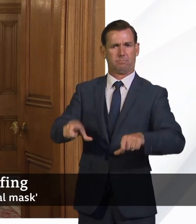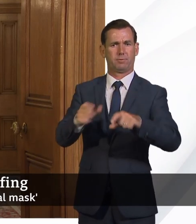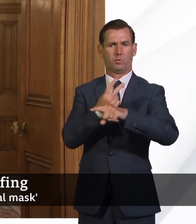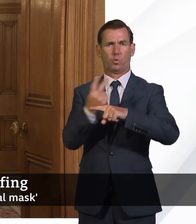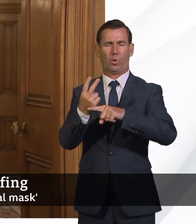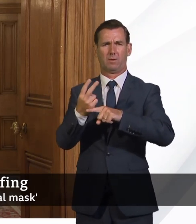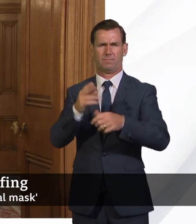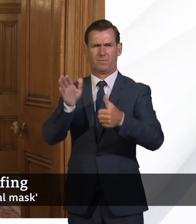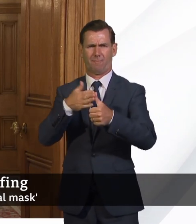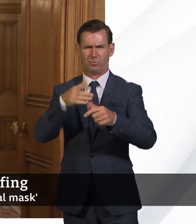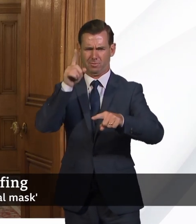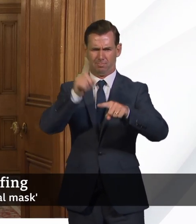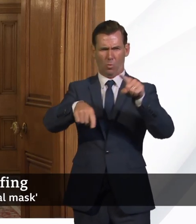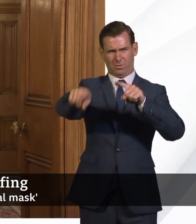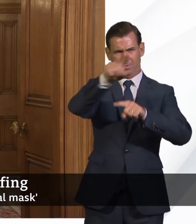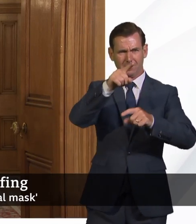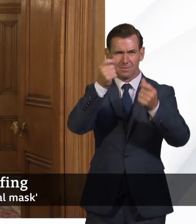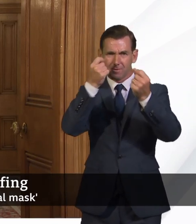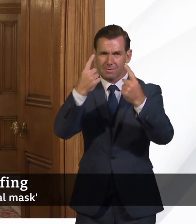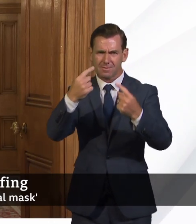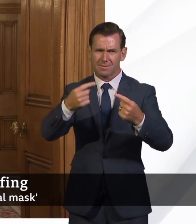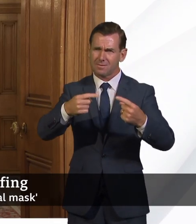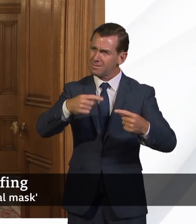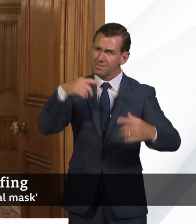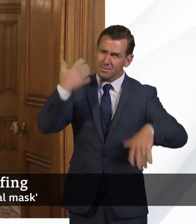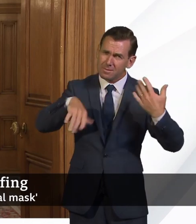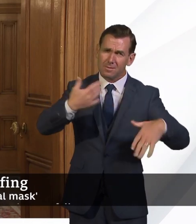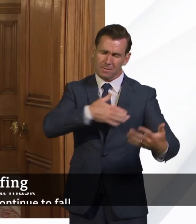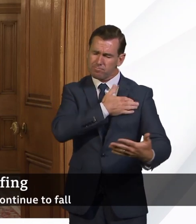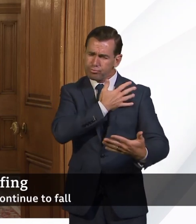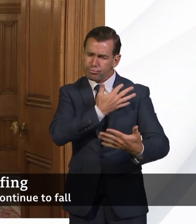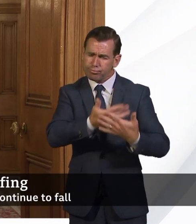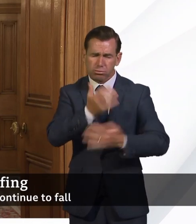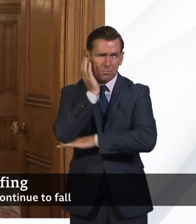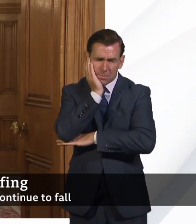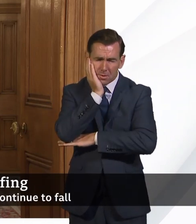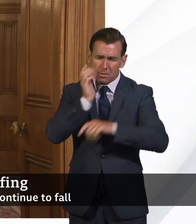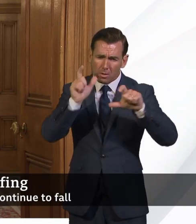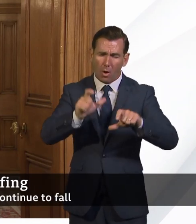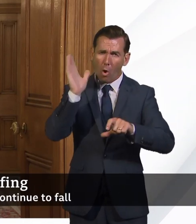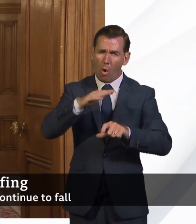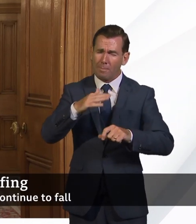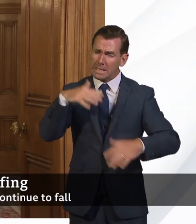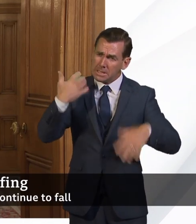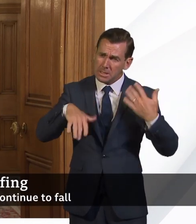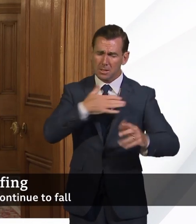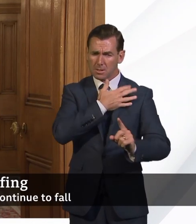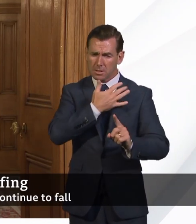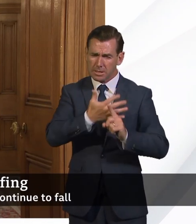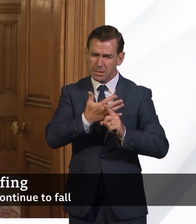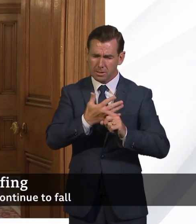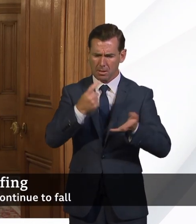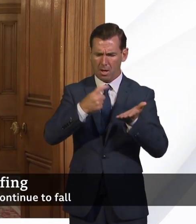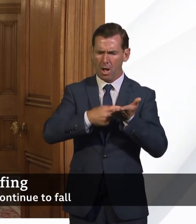Brits understand that we've sacrificed a lot, we've stayed at home, we've, you know, been fighting this virus, getting the R number